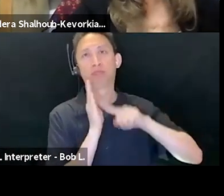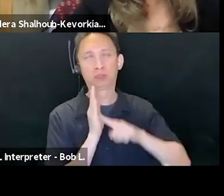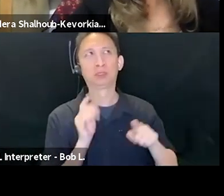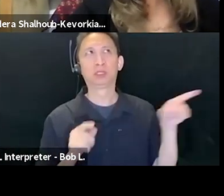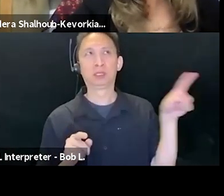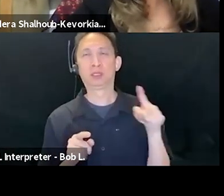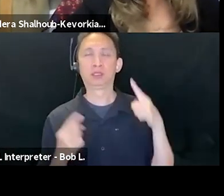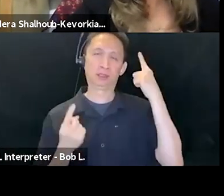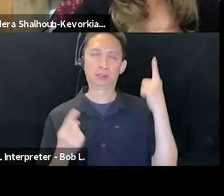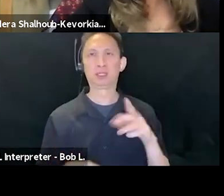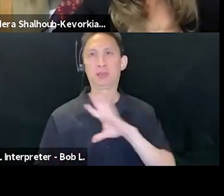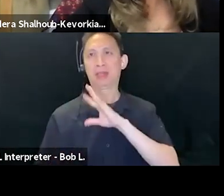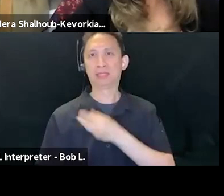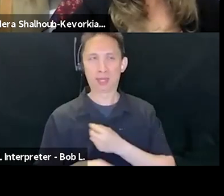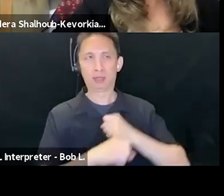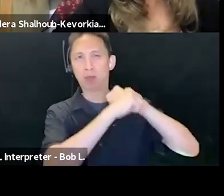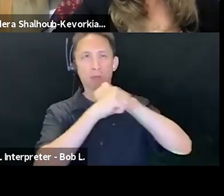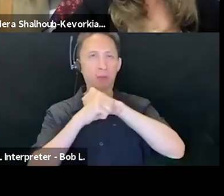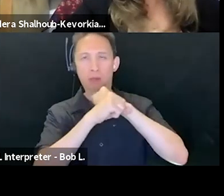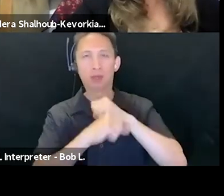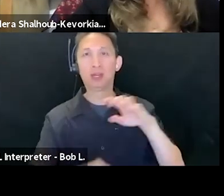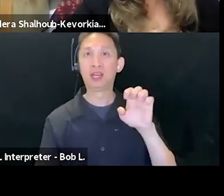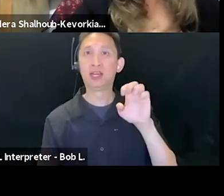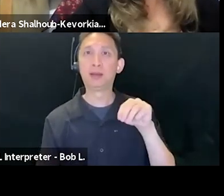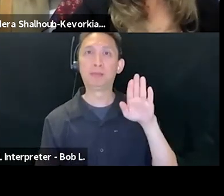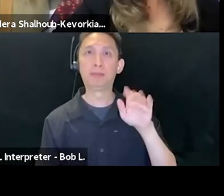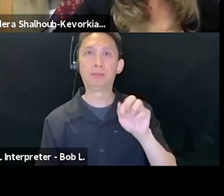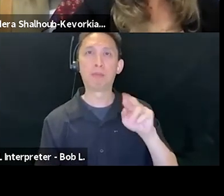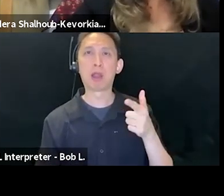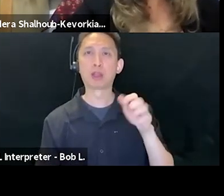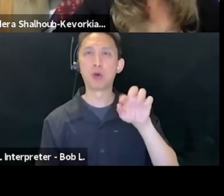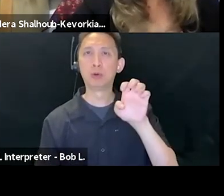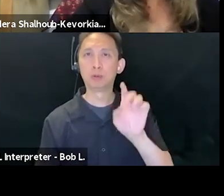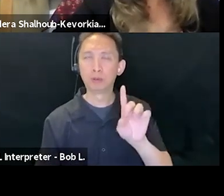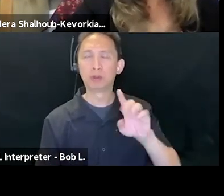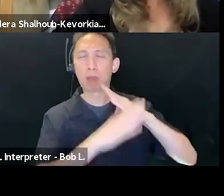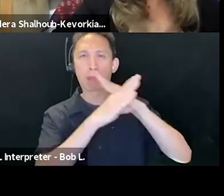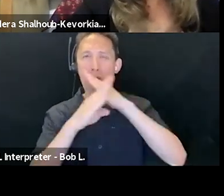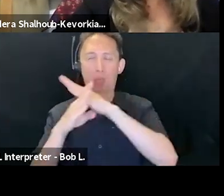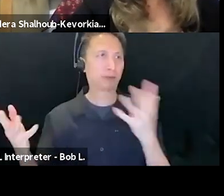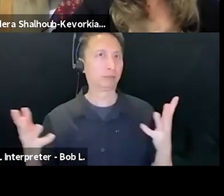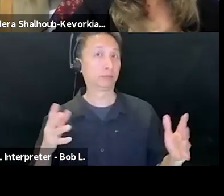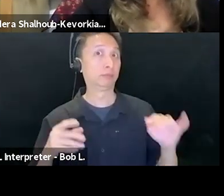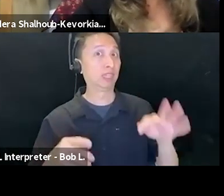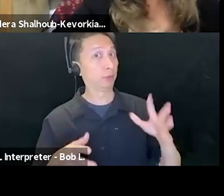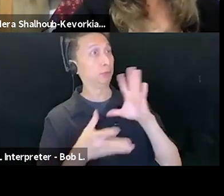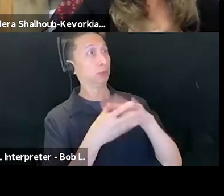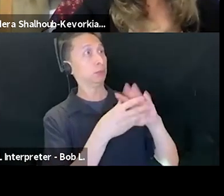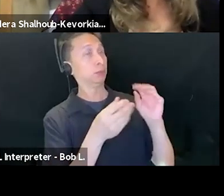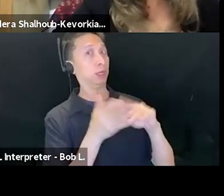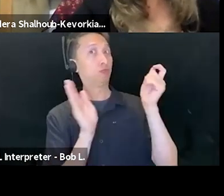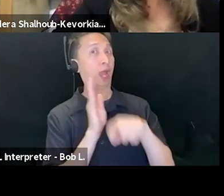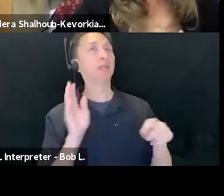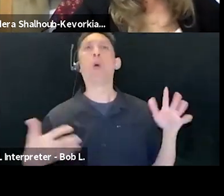has been embargoed over the years in various kinds of ways. Speaking out has been made difficult or impossible, and careers have been lost. And all of those